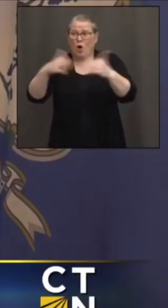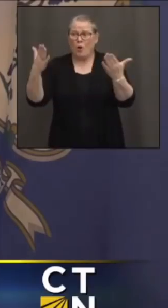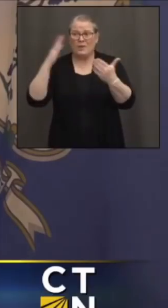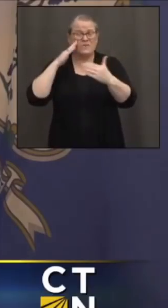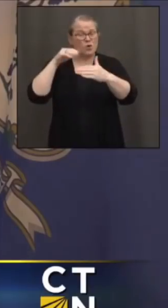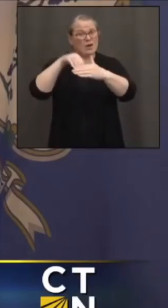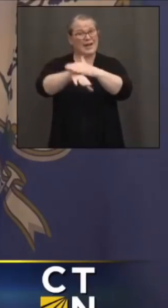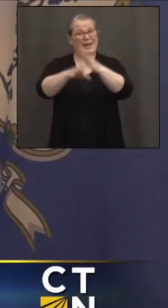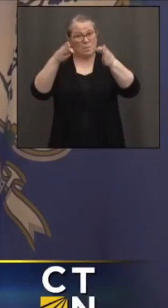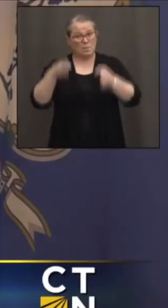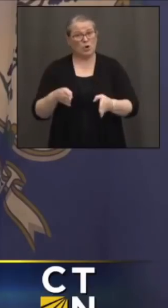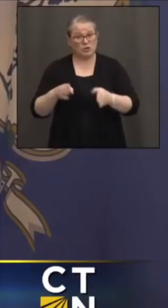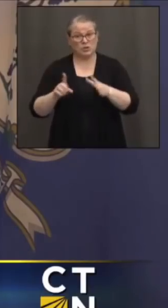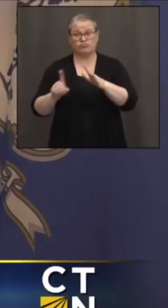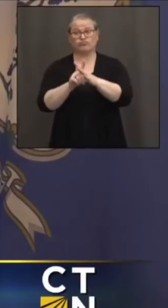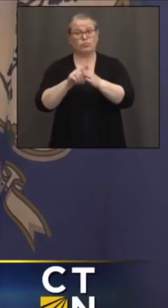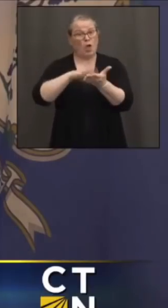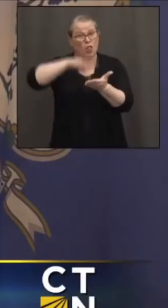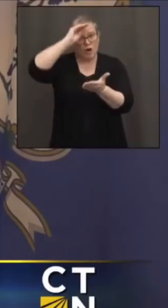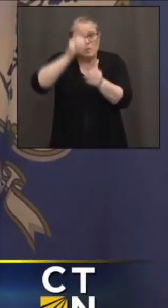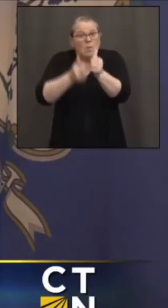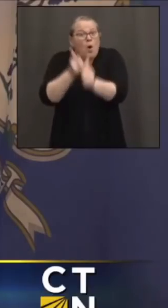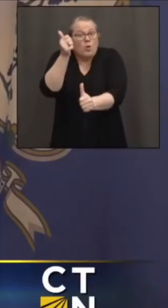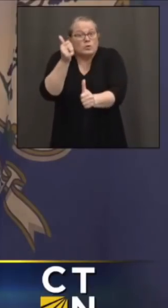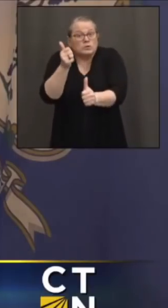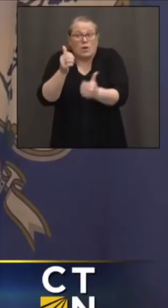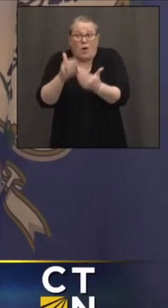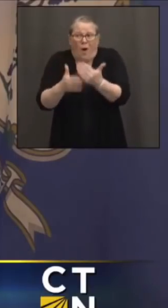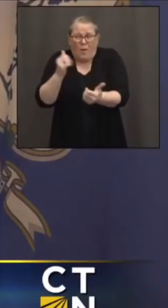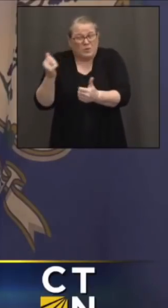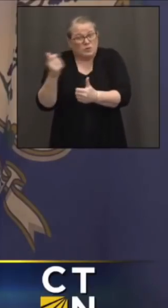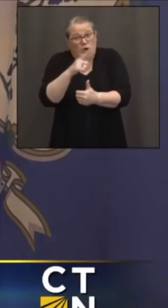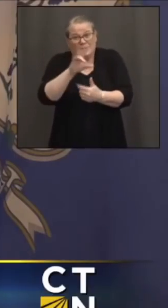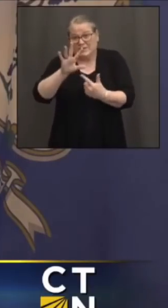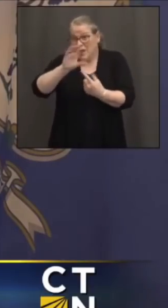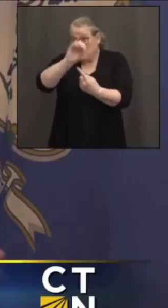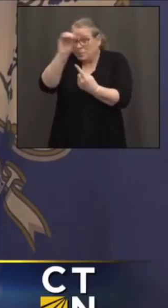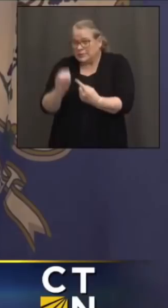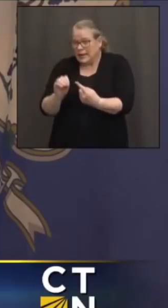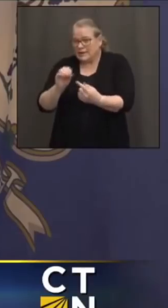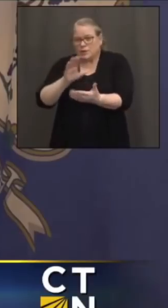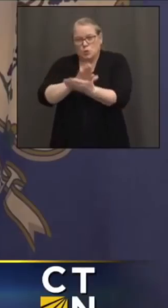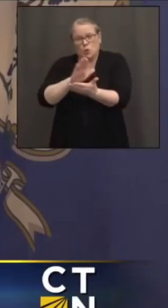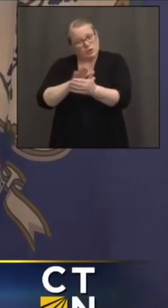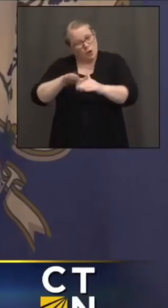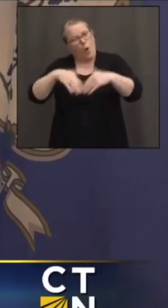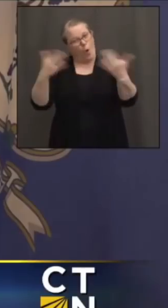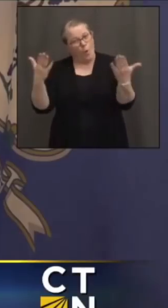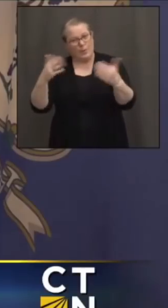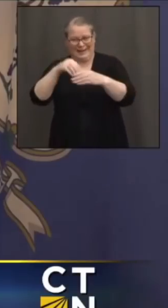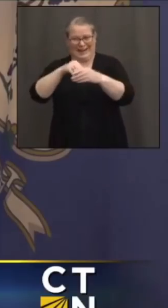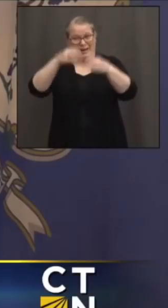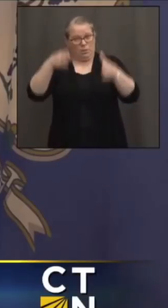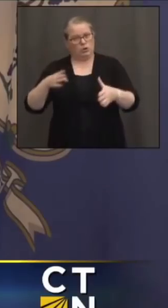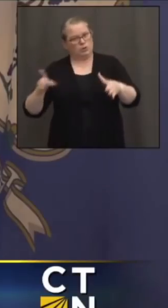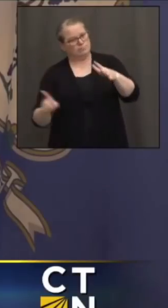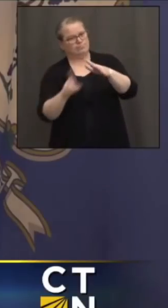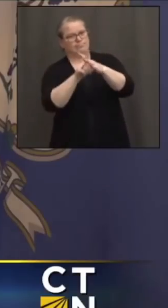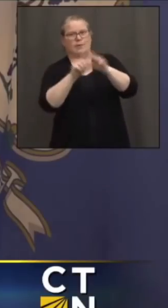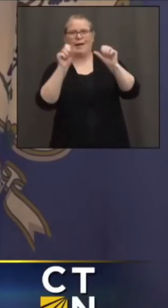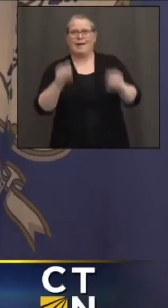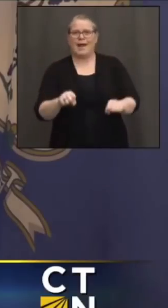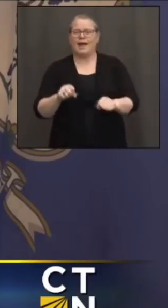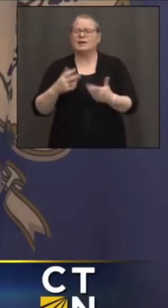Most of them, almost all of them, for full time, at least 75 percent. So you've got two months left, so the